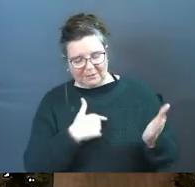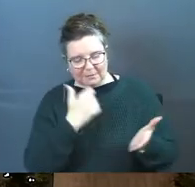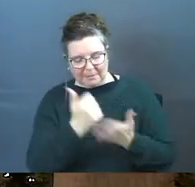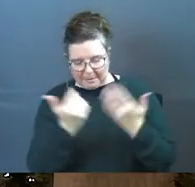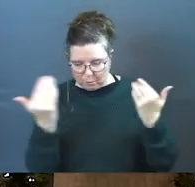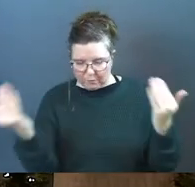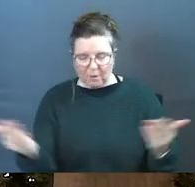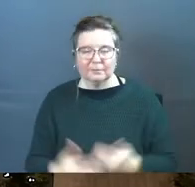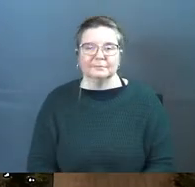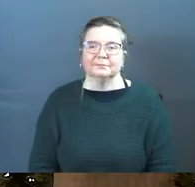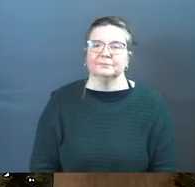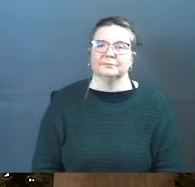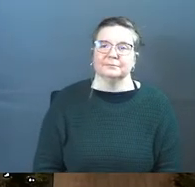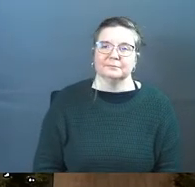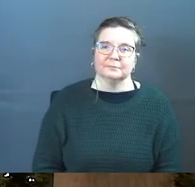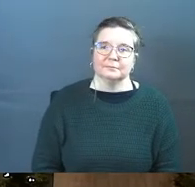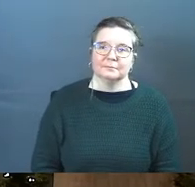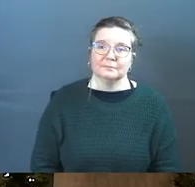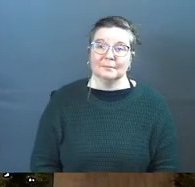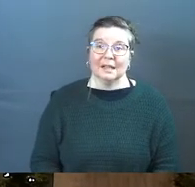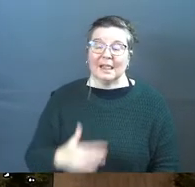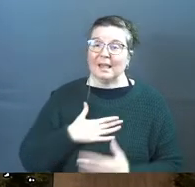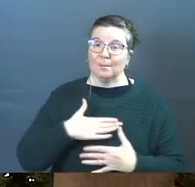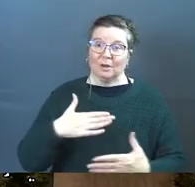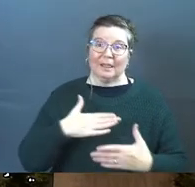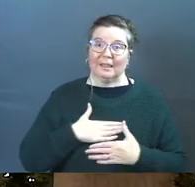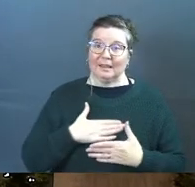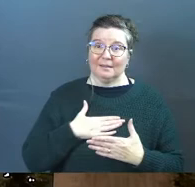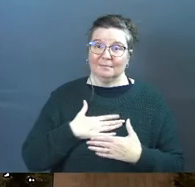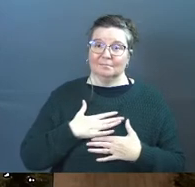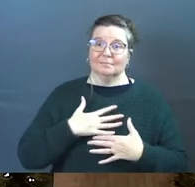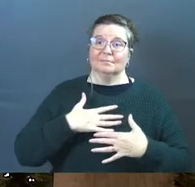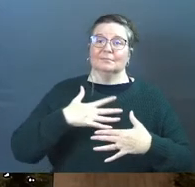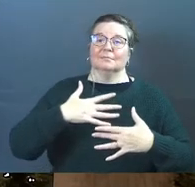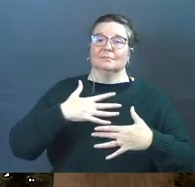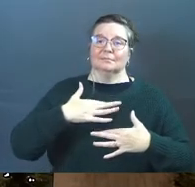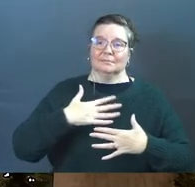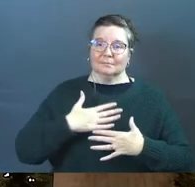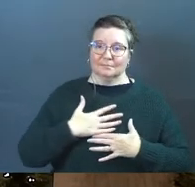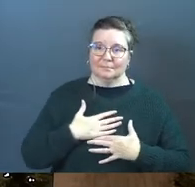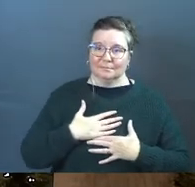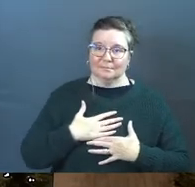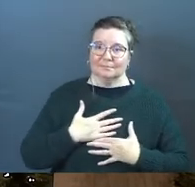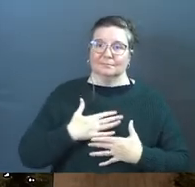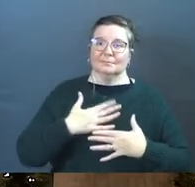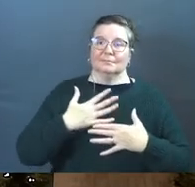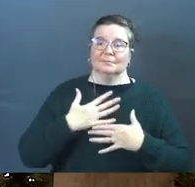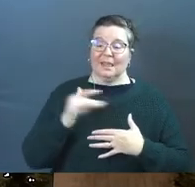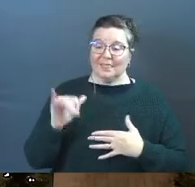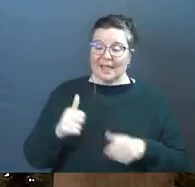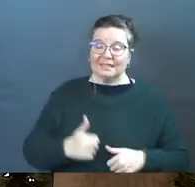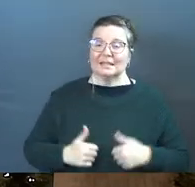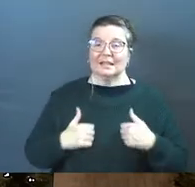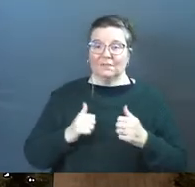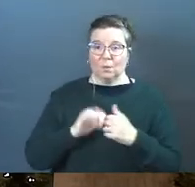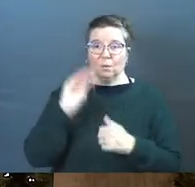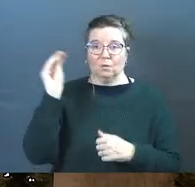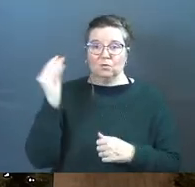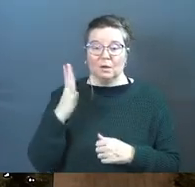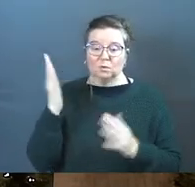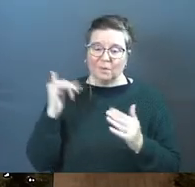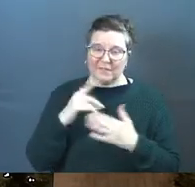amen move on like breathing in and out just move that's living in grace